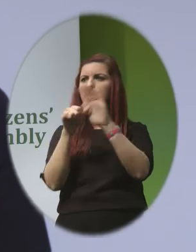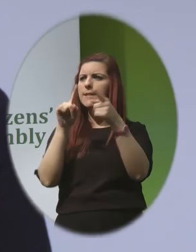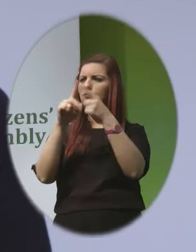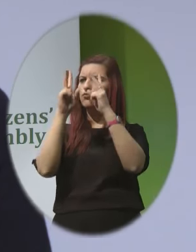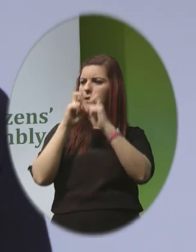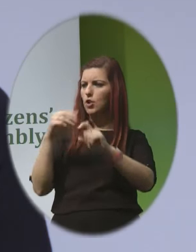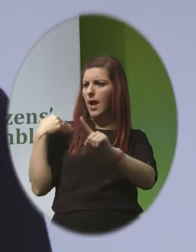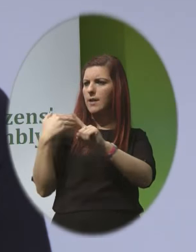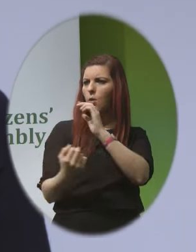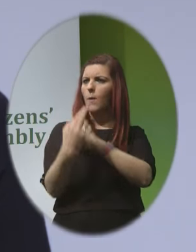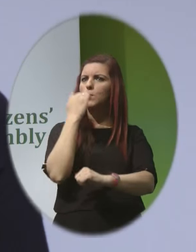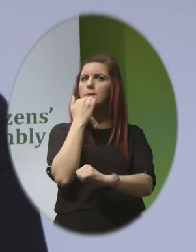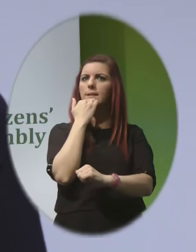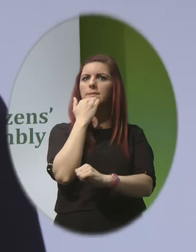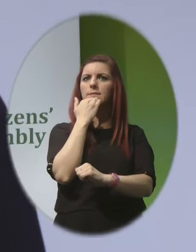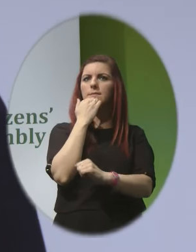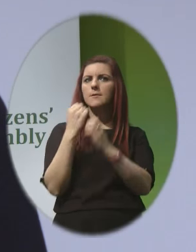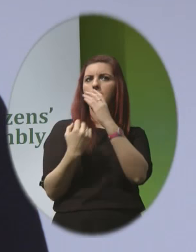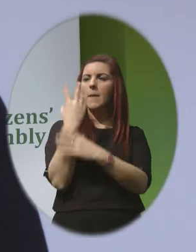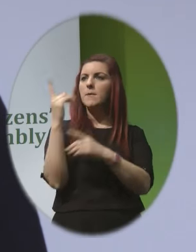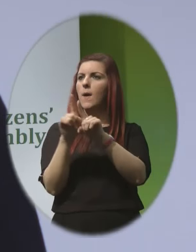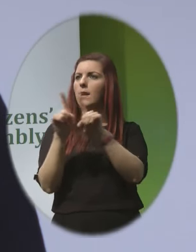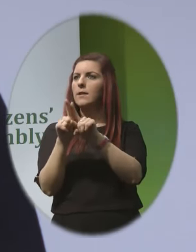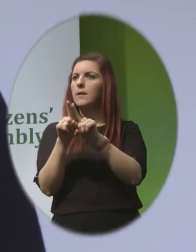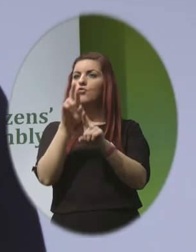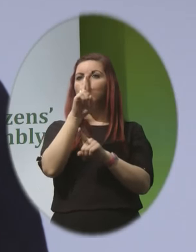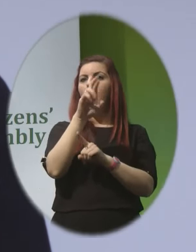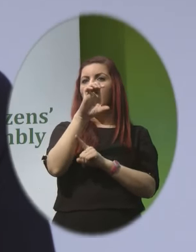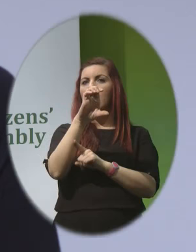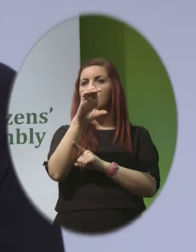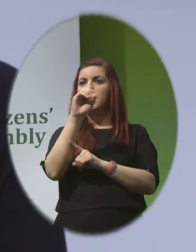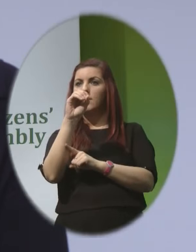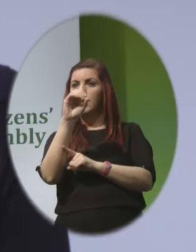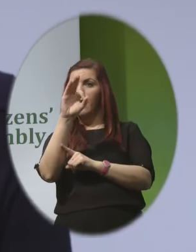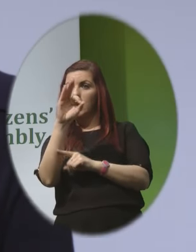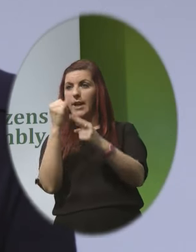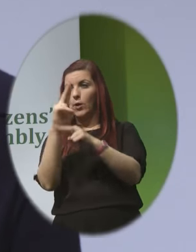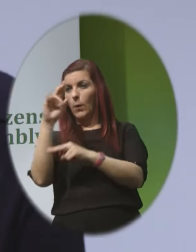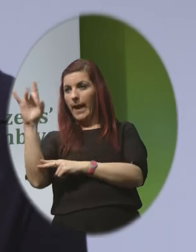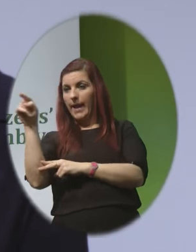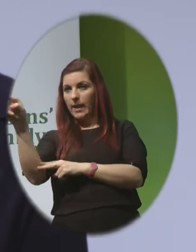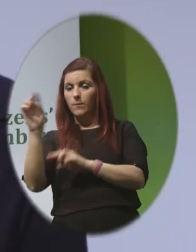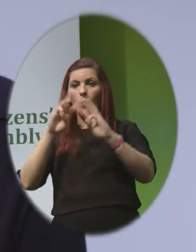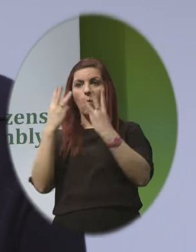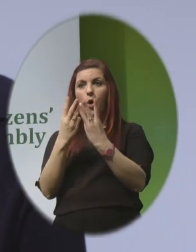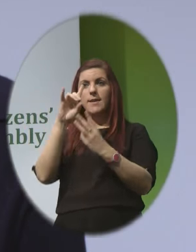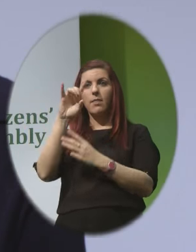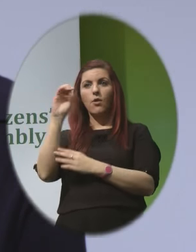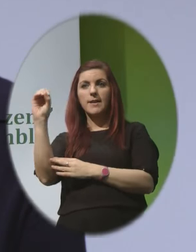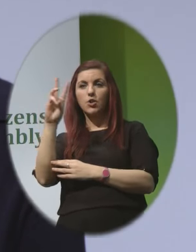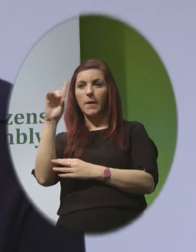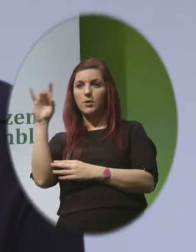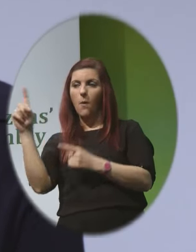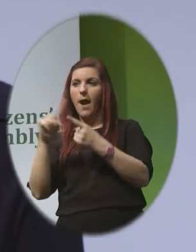-date medical developments the Royal College of Obstetrics and Gynaecology in the UK the World Health Organisation and the International